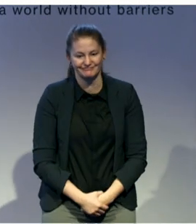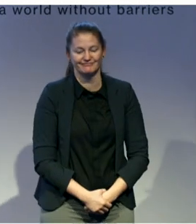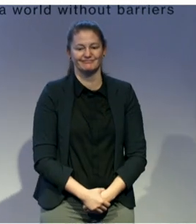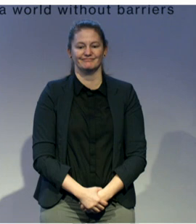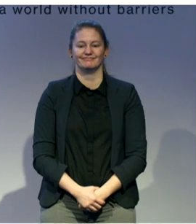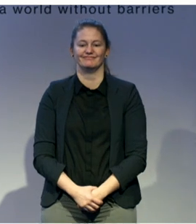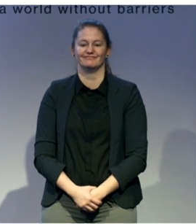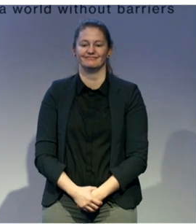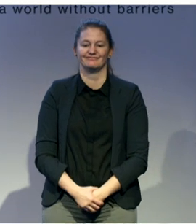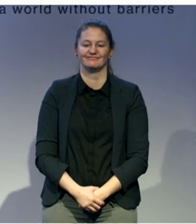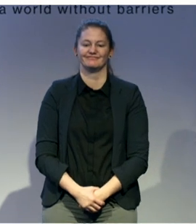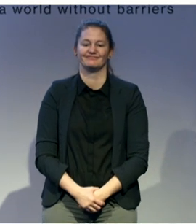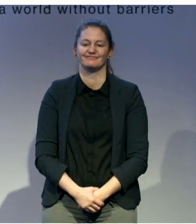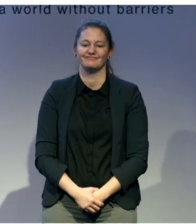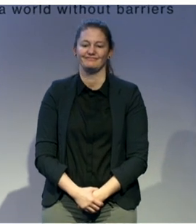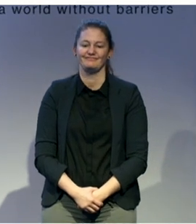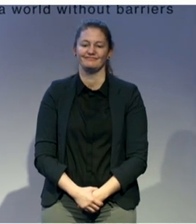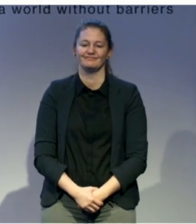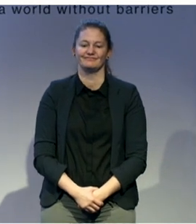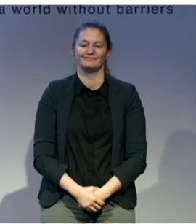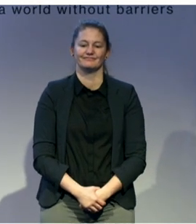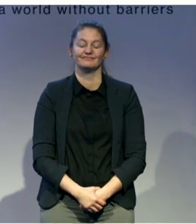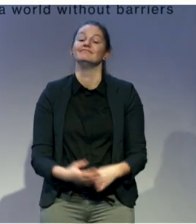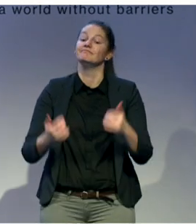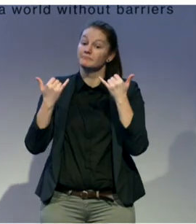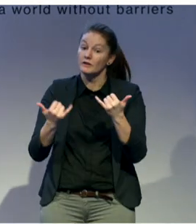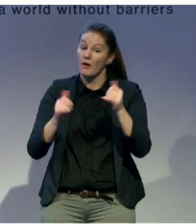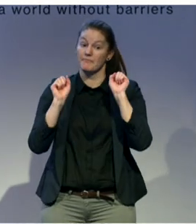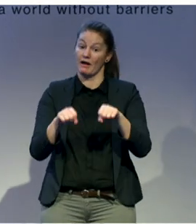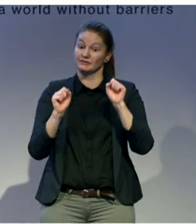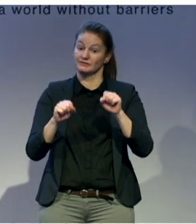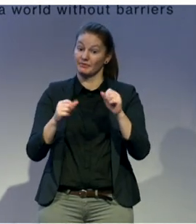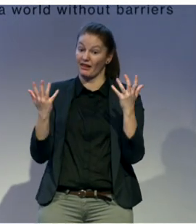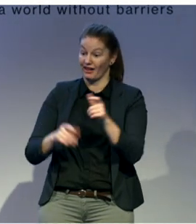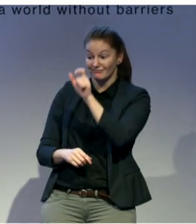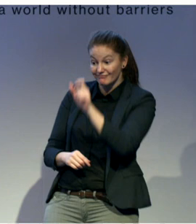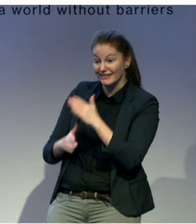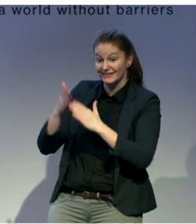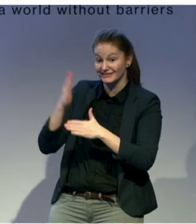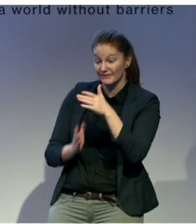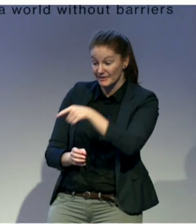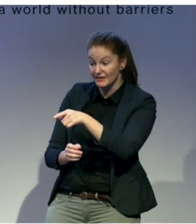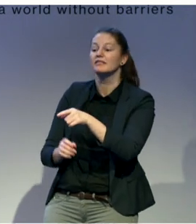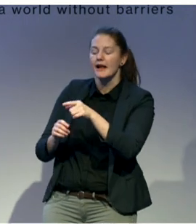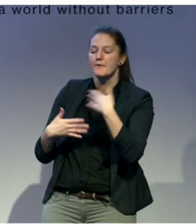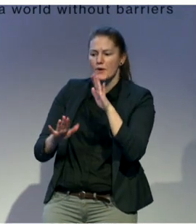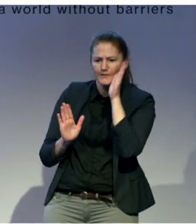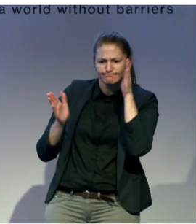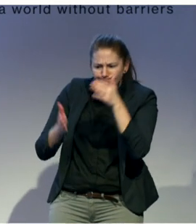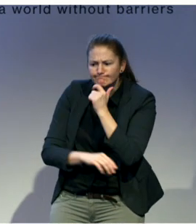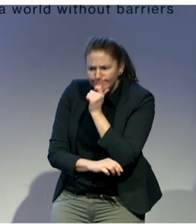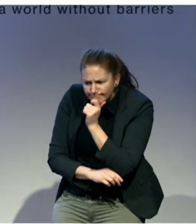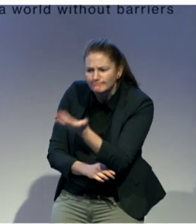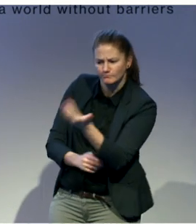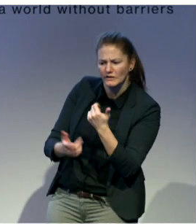from the political level. And we also have the electoral system accessible for